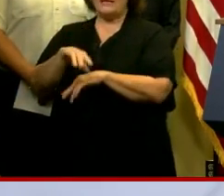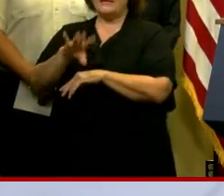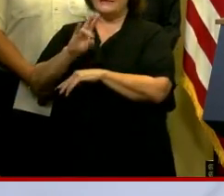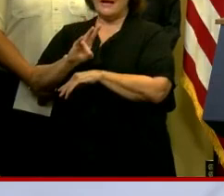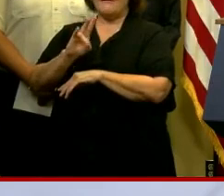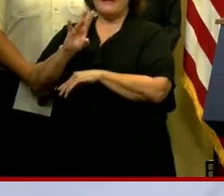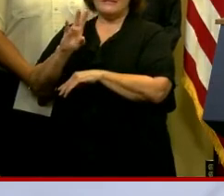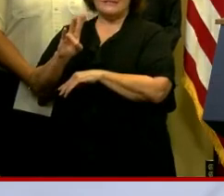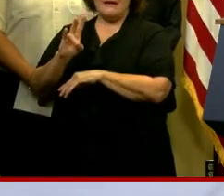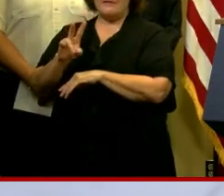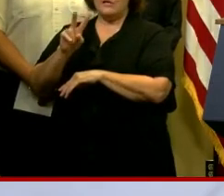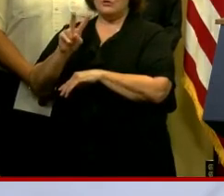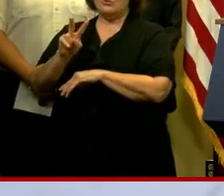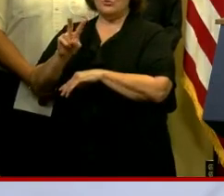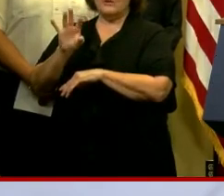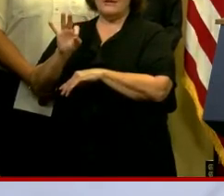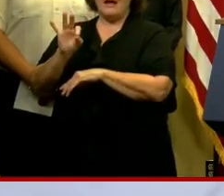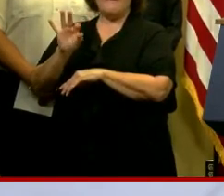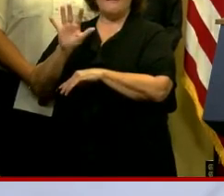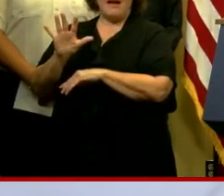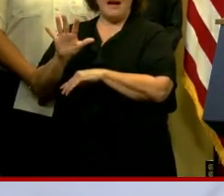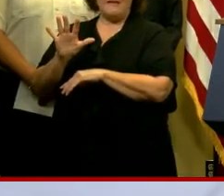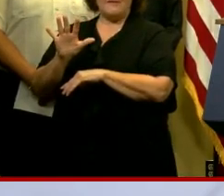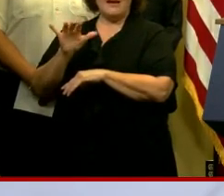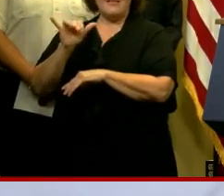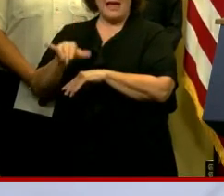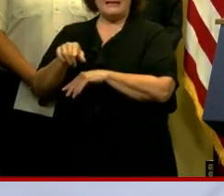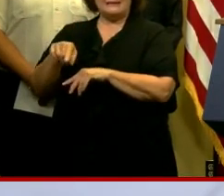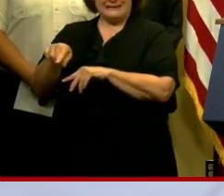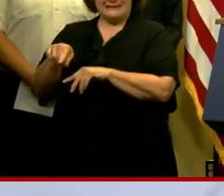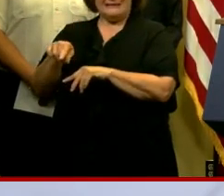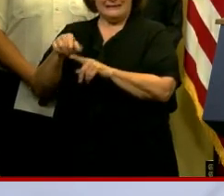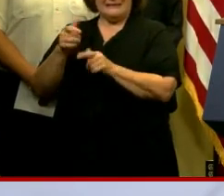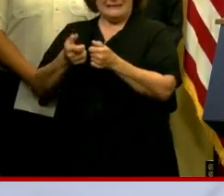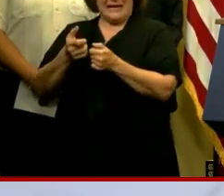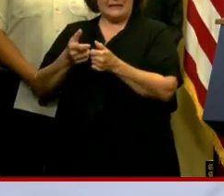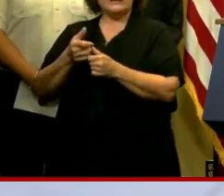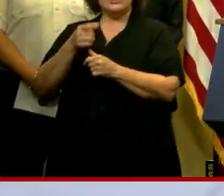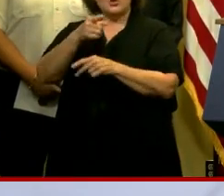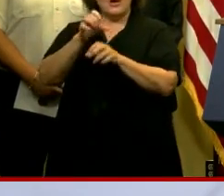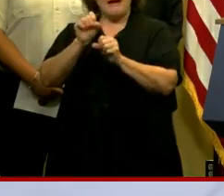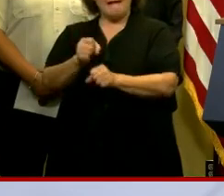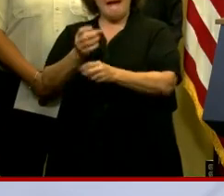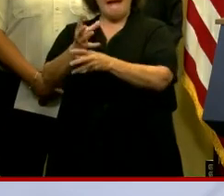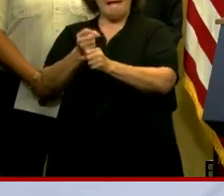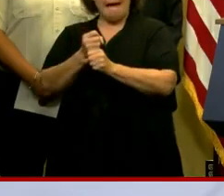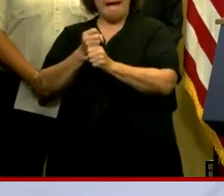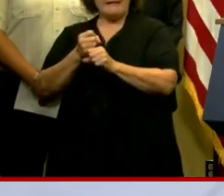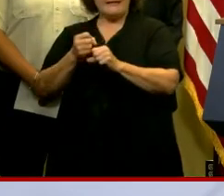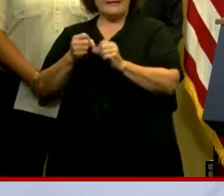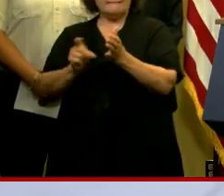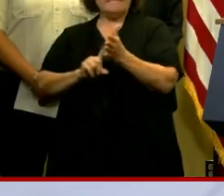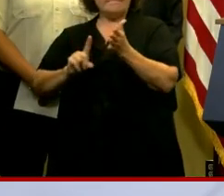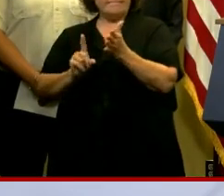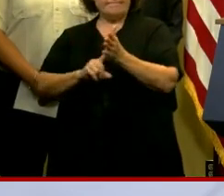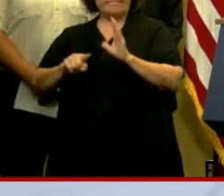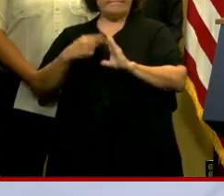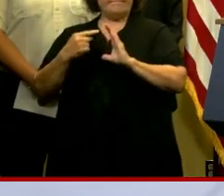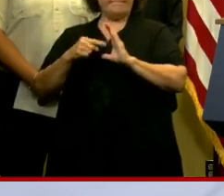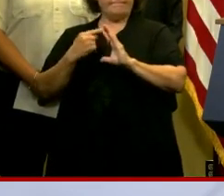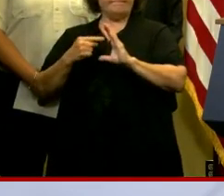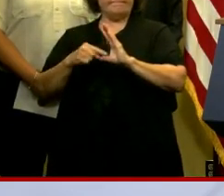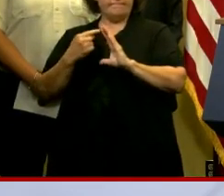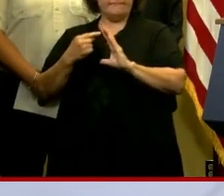77295. This is so that you can receive timely text alerts from the City